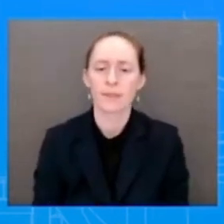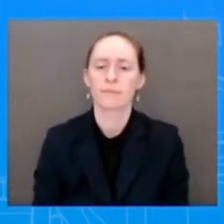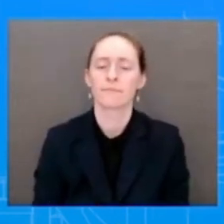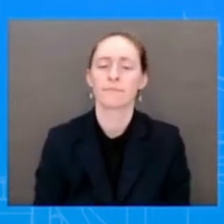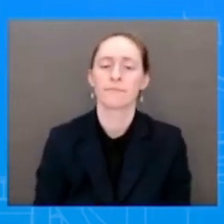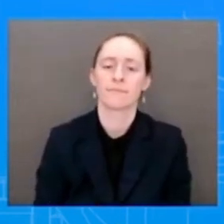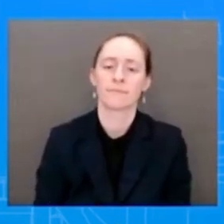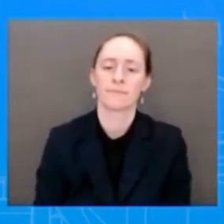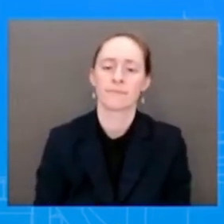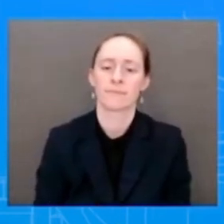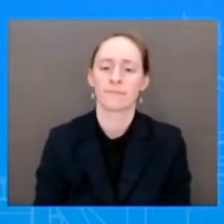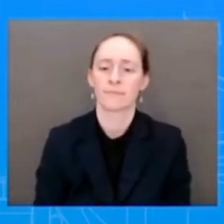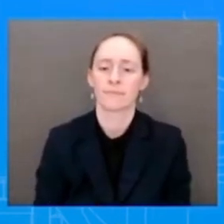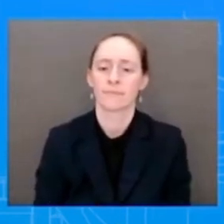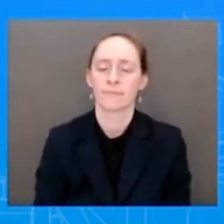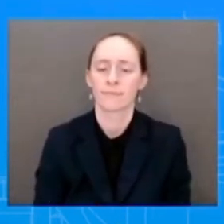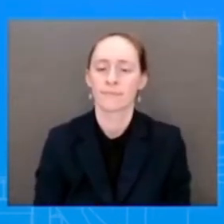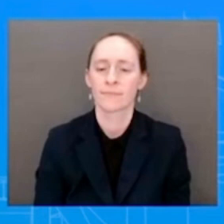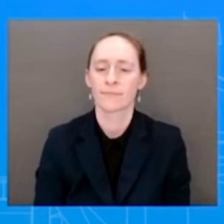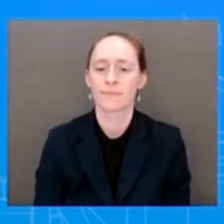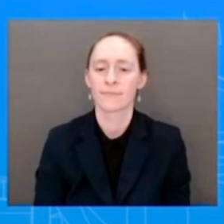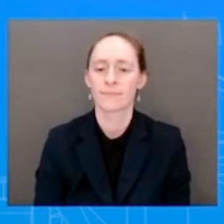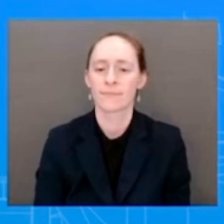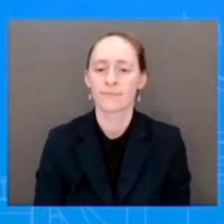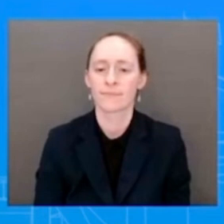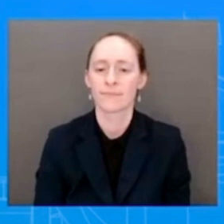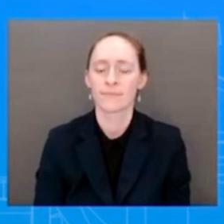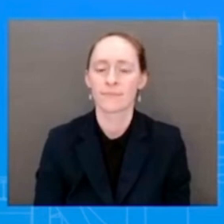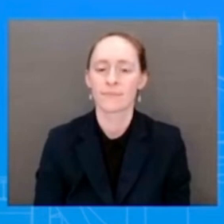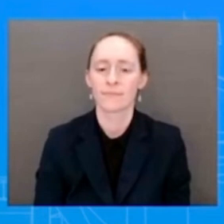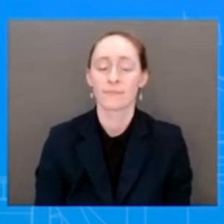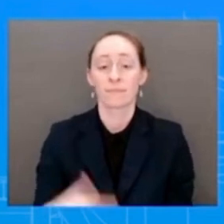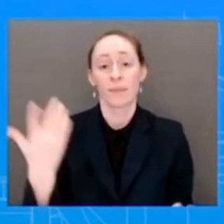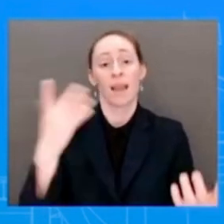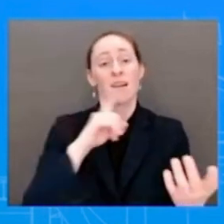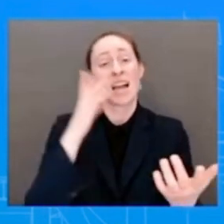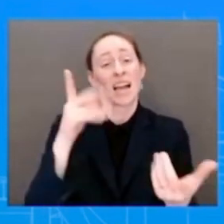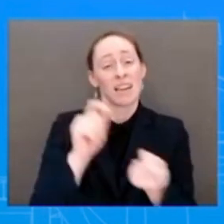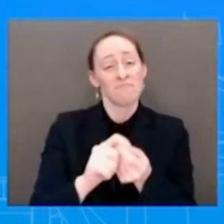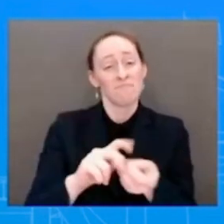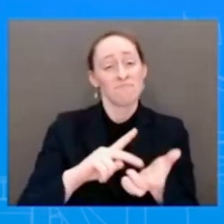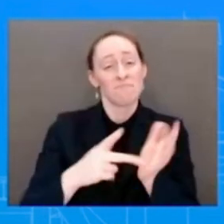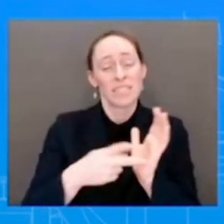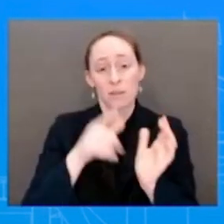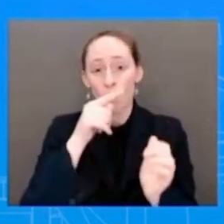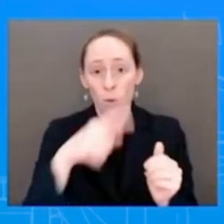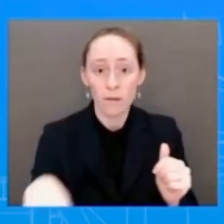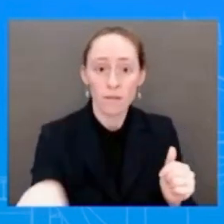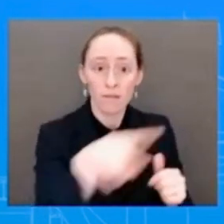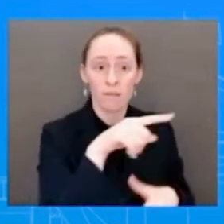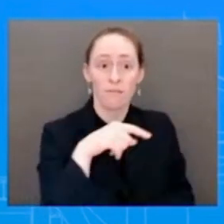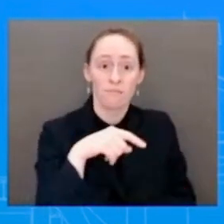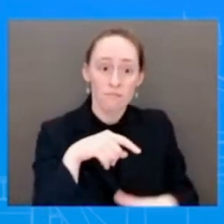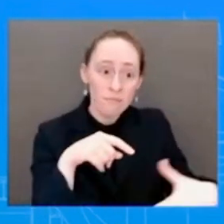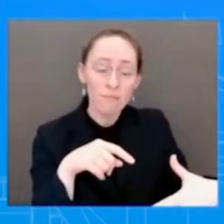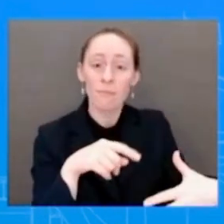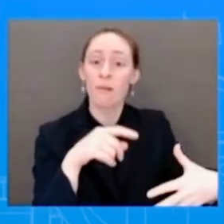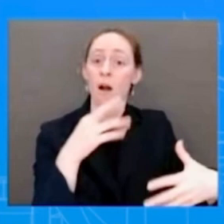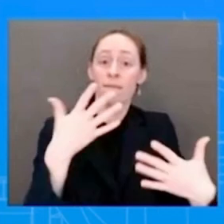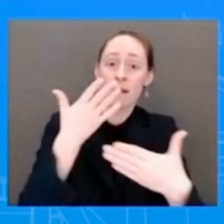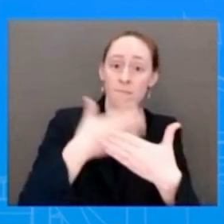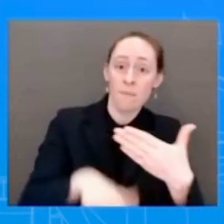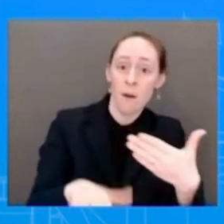accommodations to pregnant women and new moms, basic long-overdue protections like bathroom breaks and a stool to sit on.